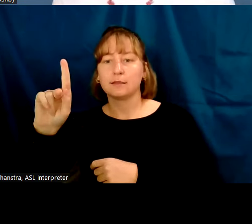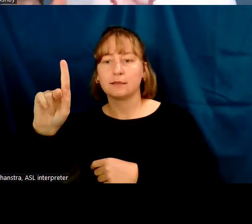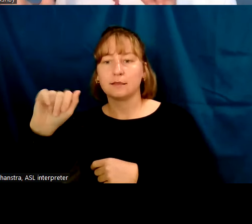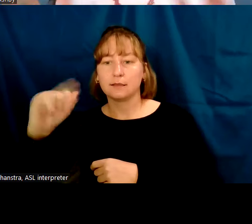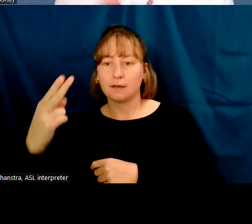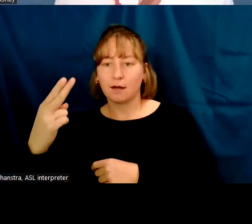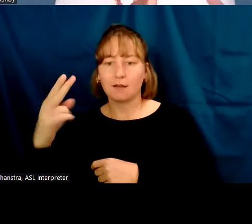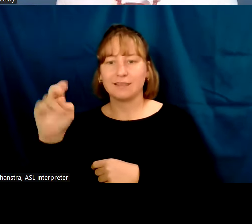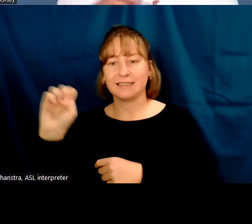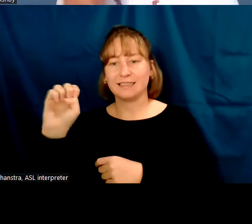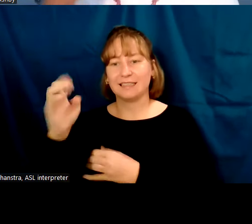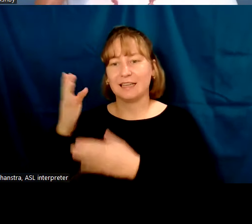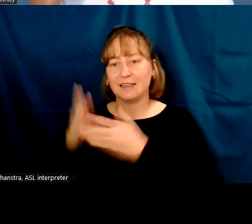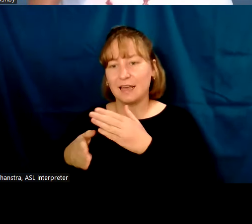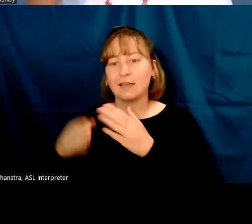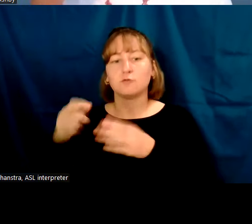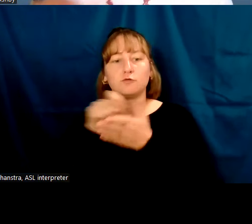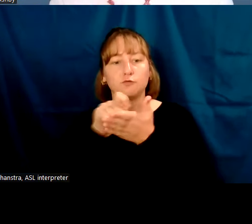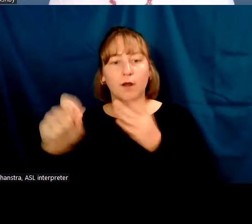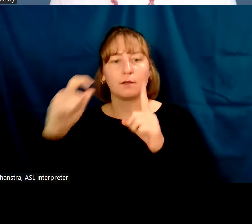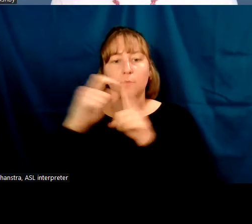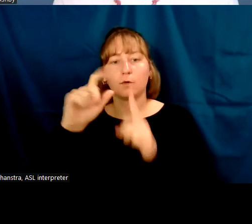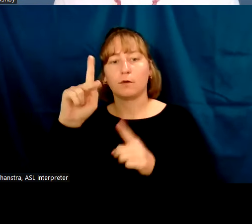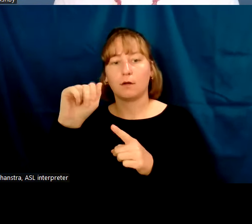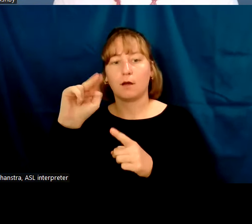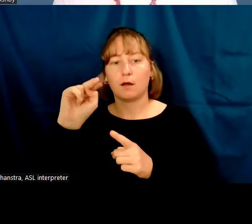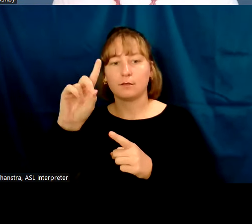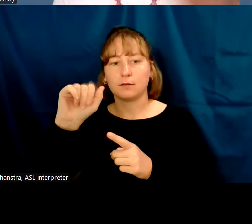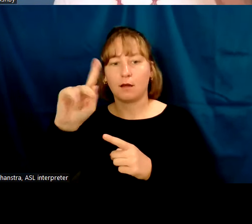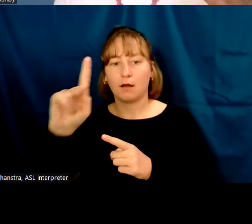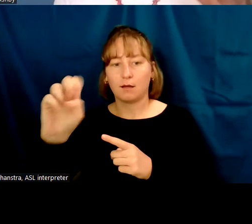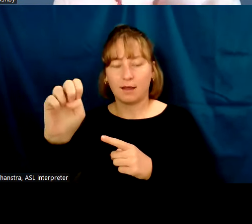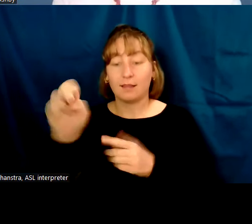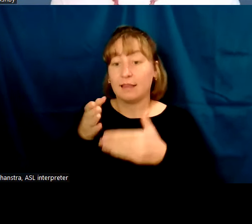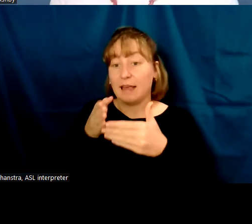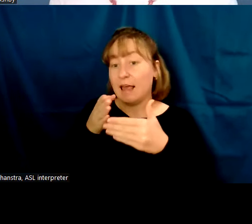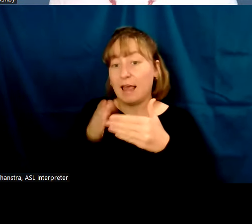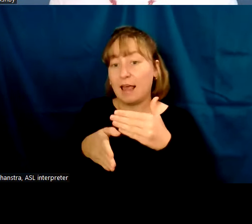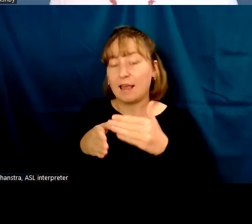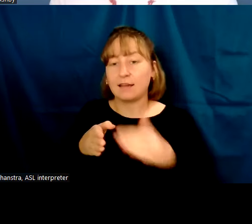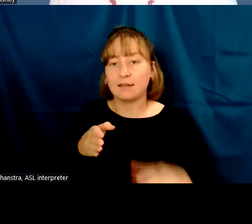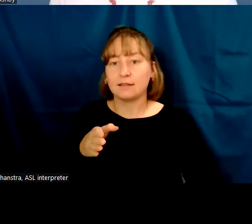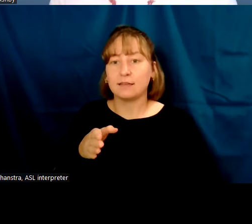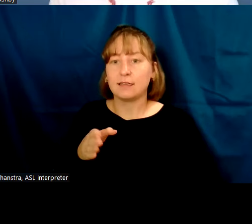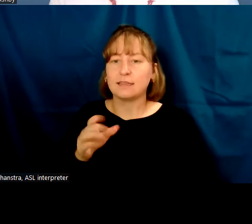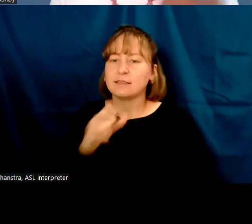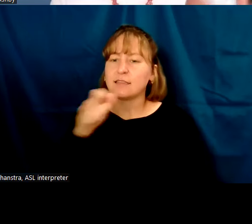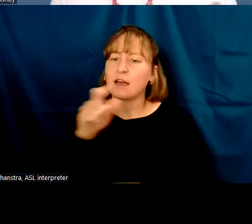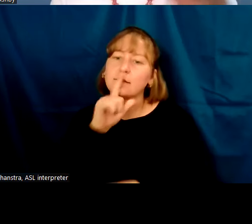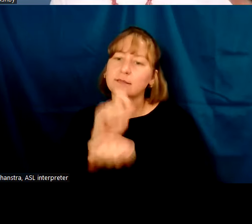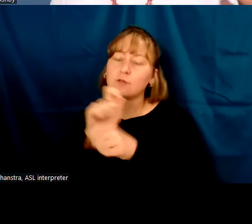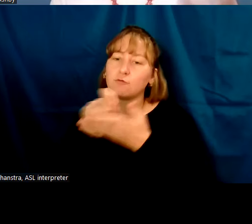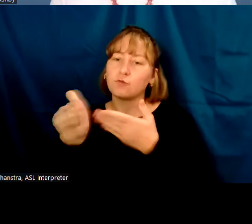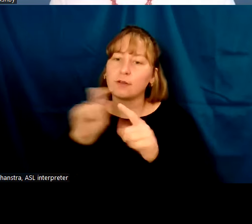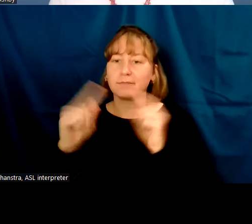at the end to write kandake. And the N is not actually written, but just understood and preserved